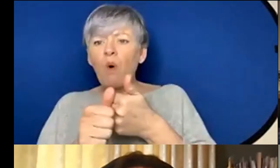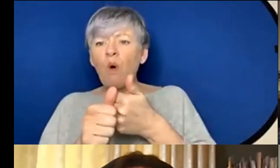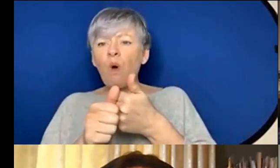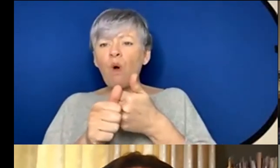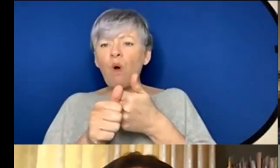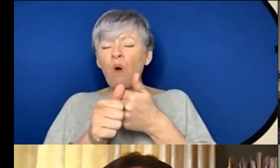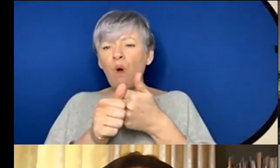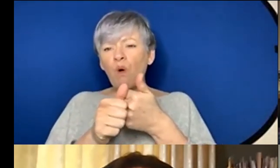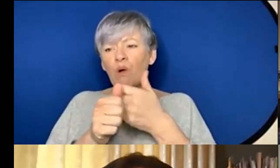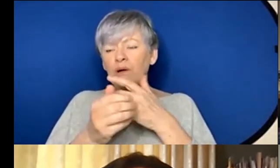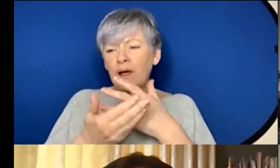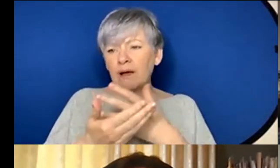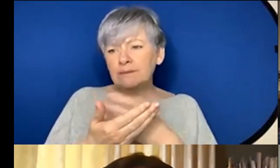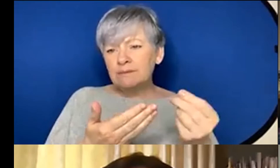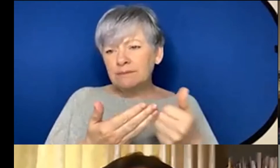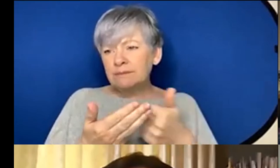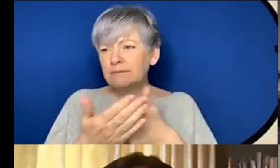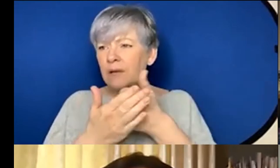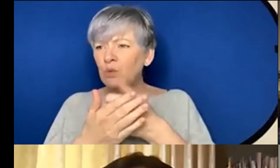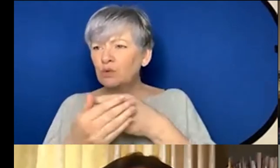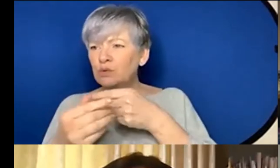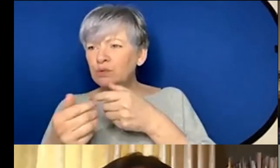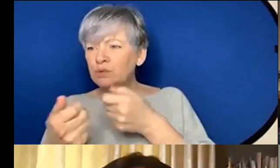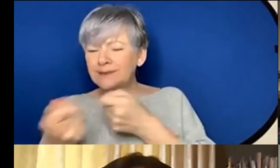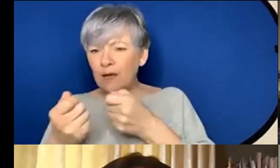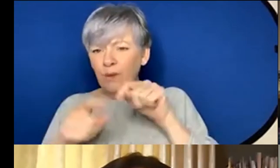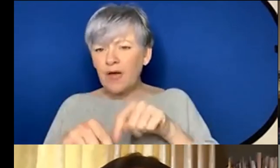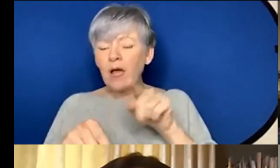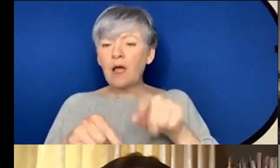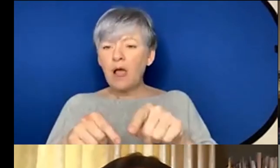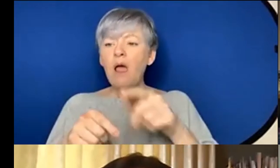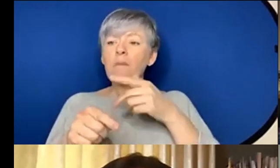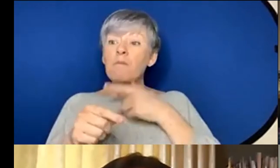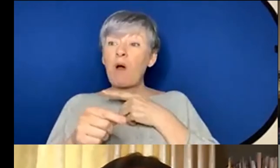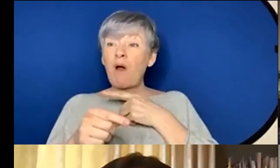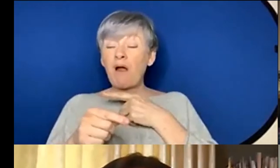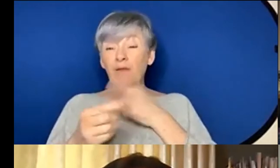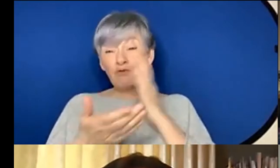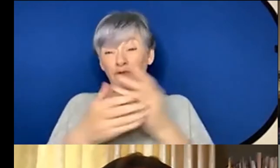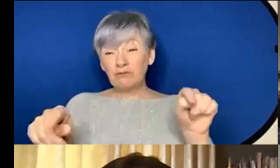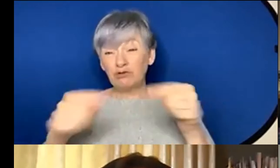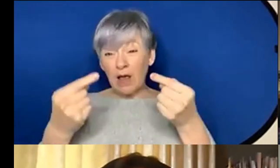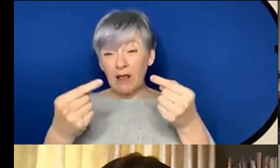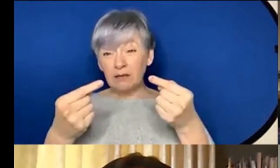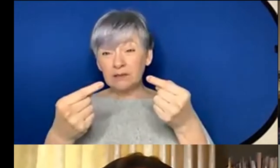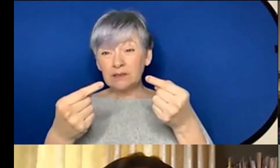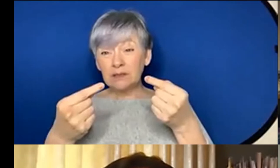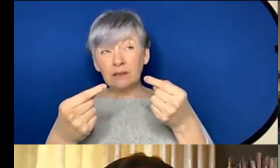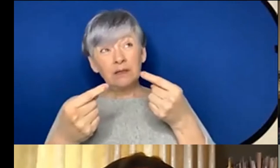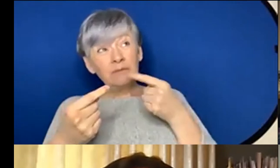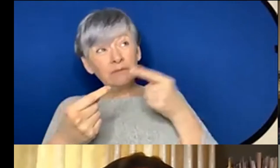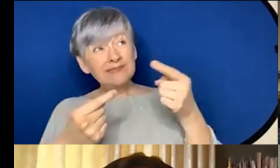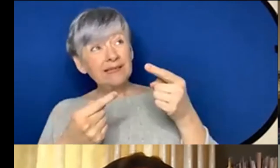text having people to help with that but the real challenge was actually calling on my fellows to um help